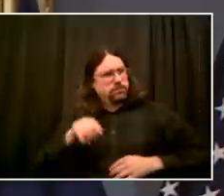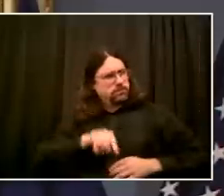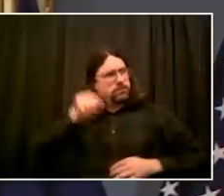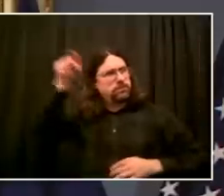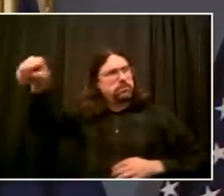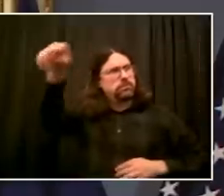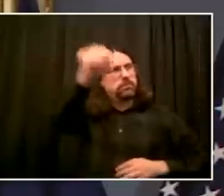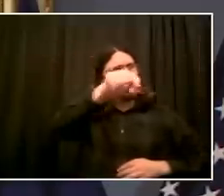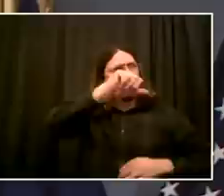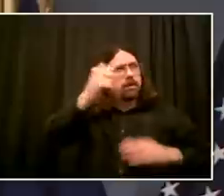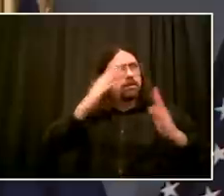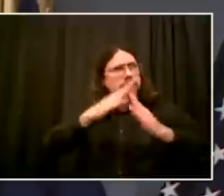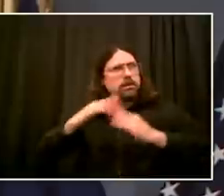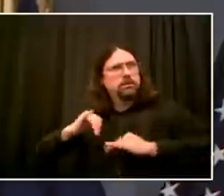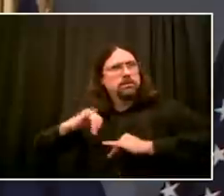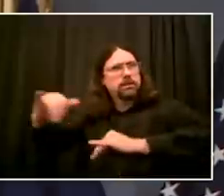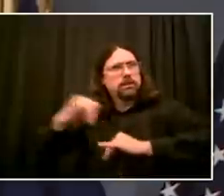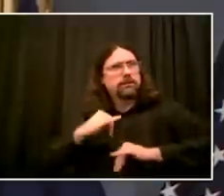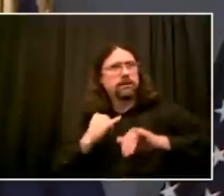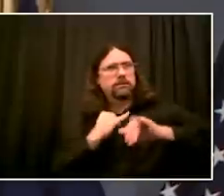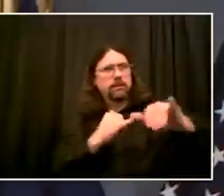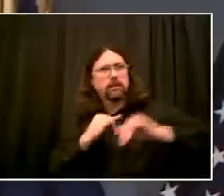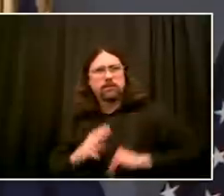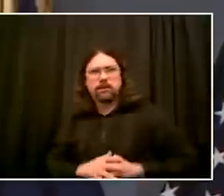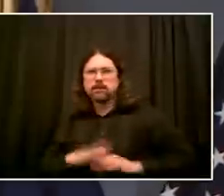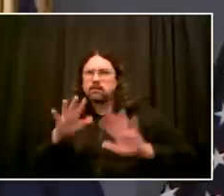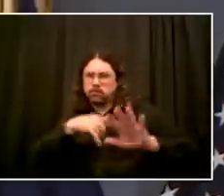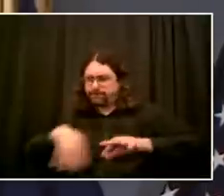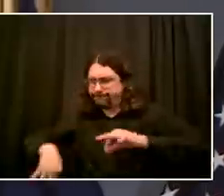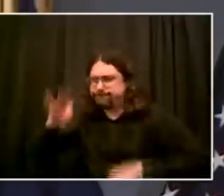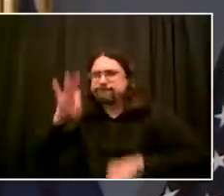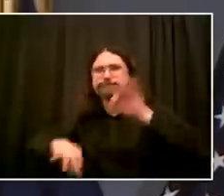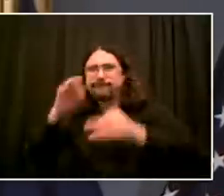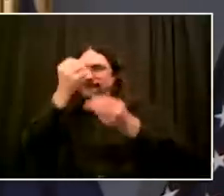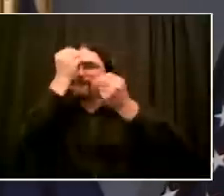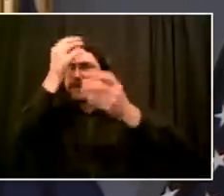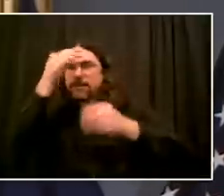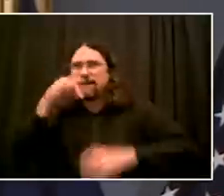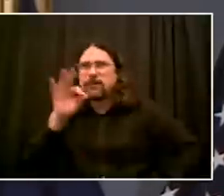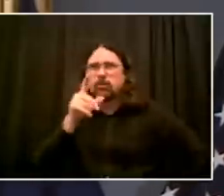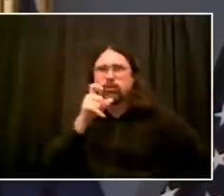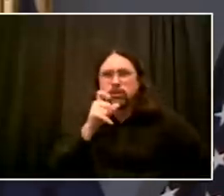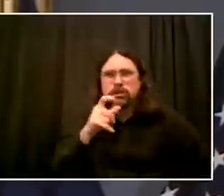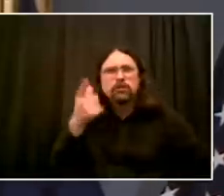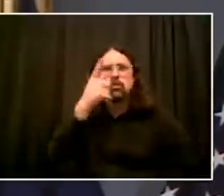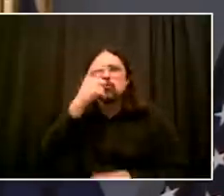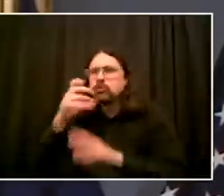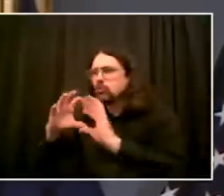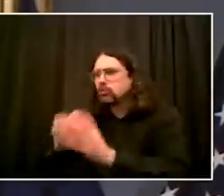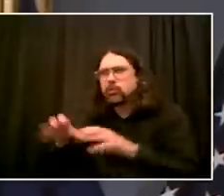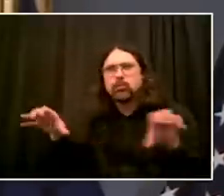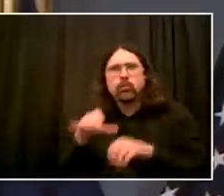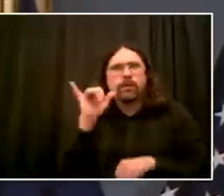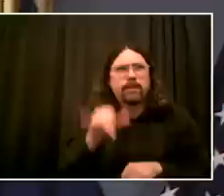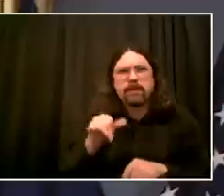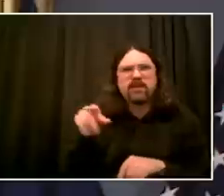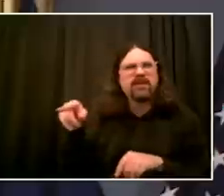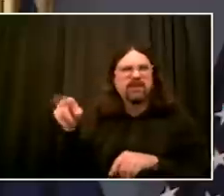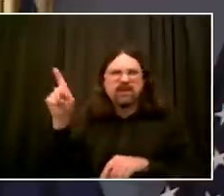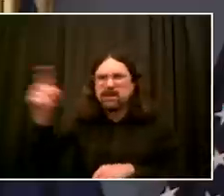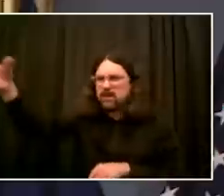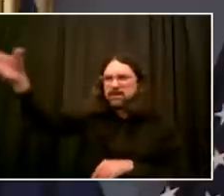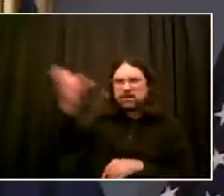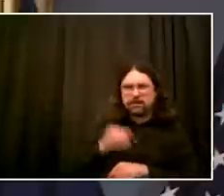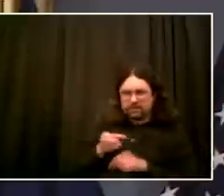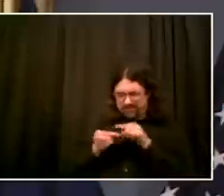locations from which these protesters have come. I'm not saying most are from outside New York City who were on our streets last